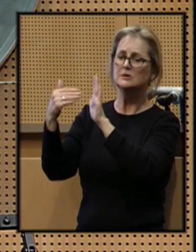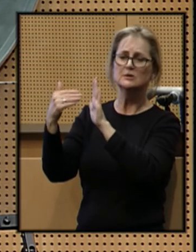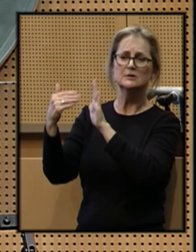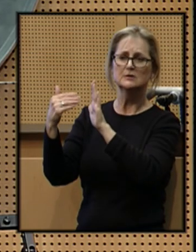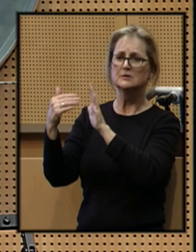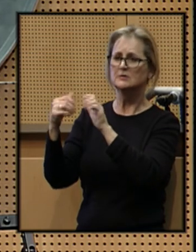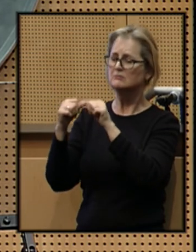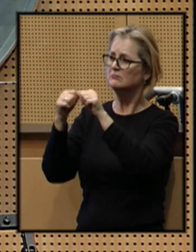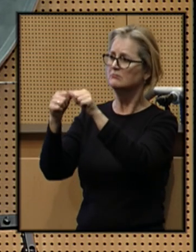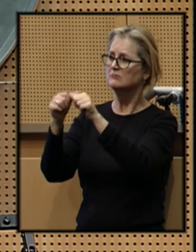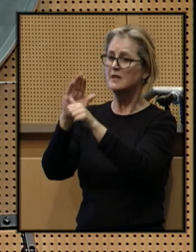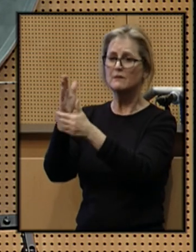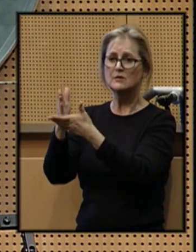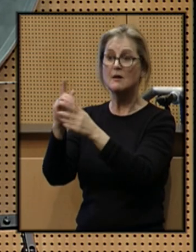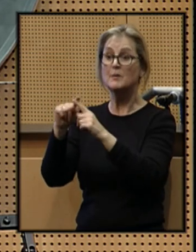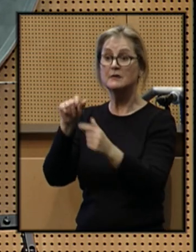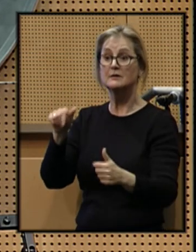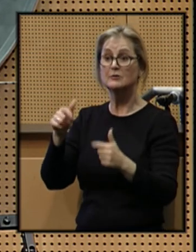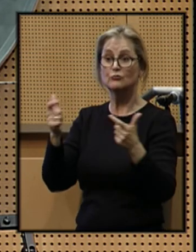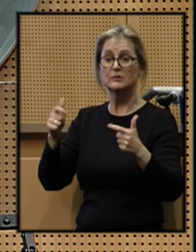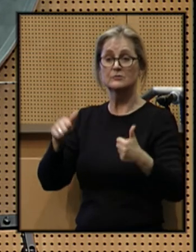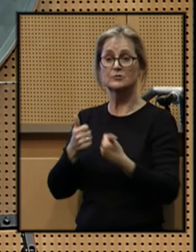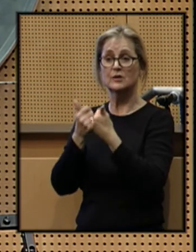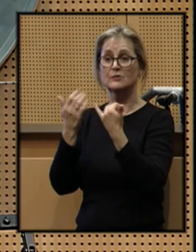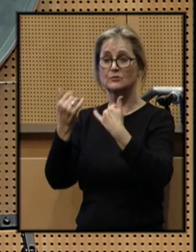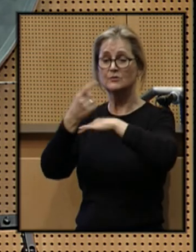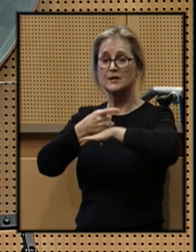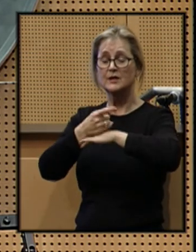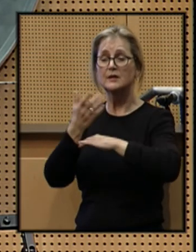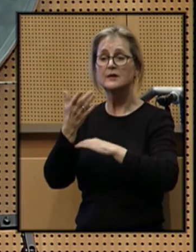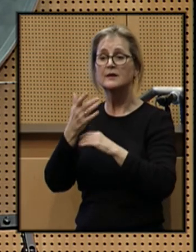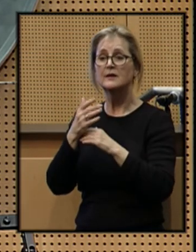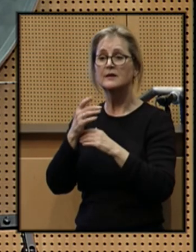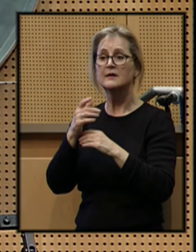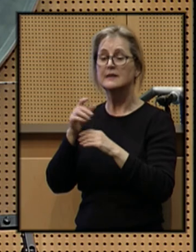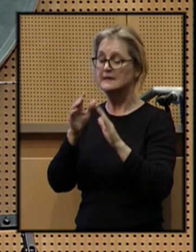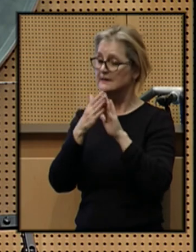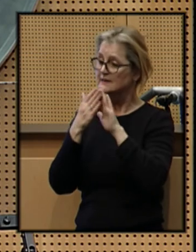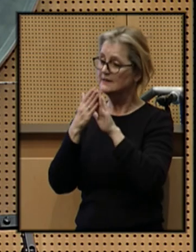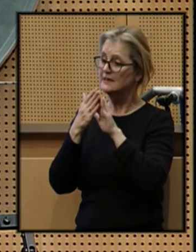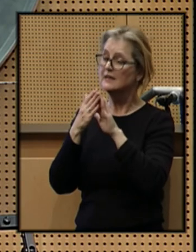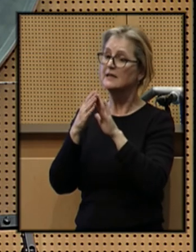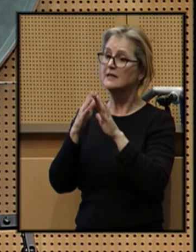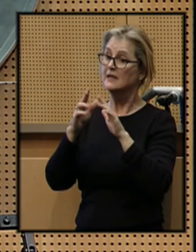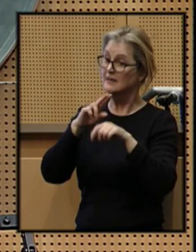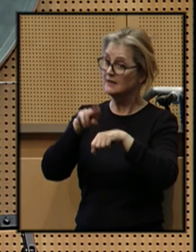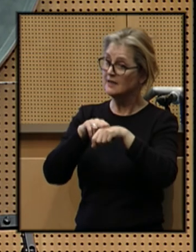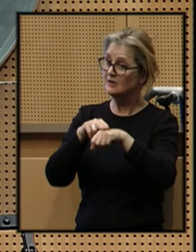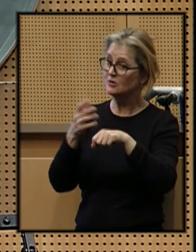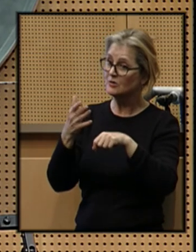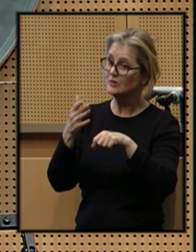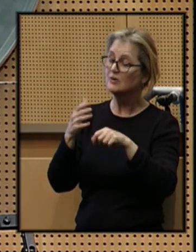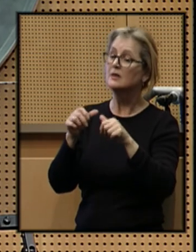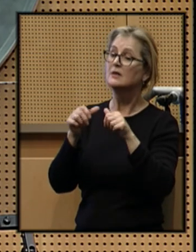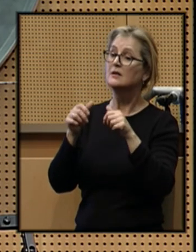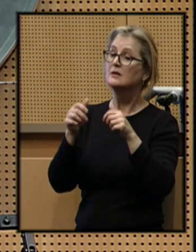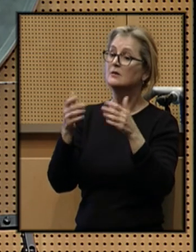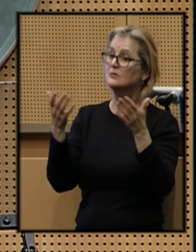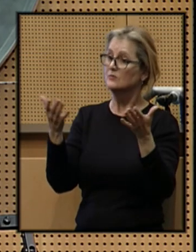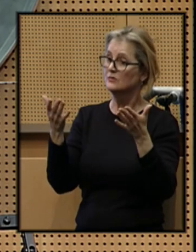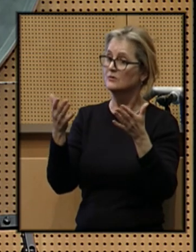But the greatest challenge before us today, as a city and as a nation, remains